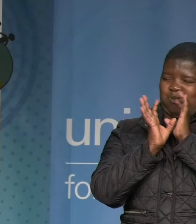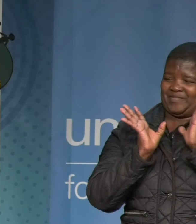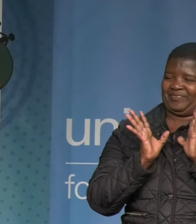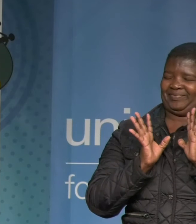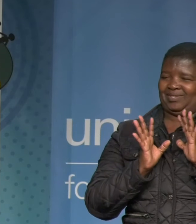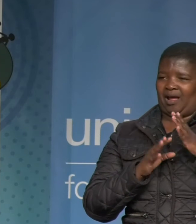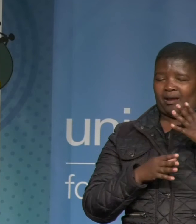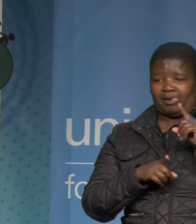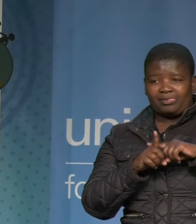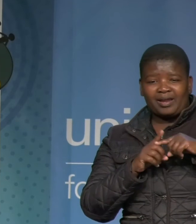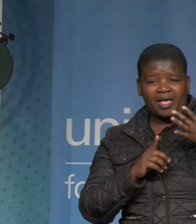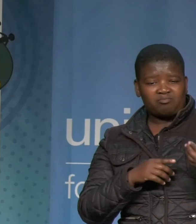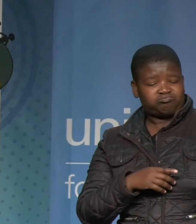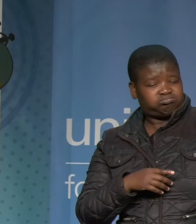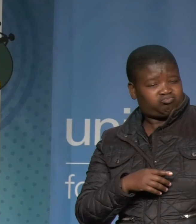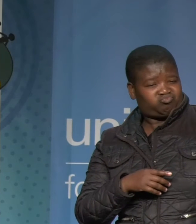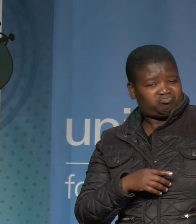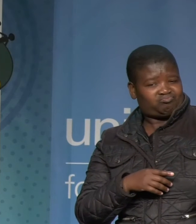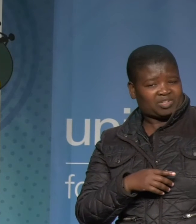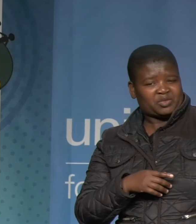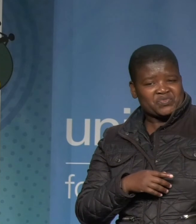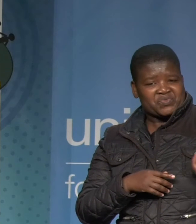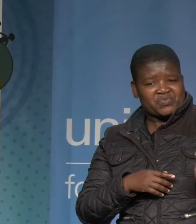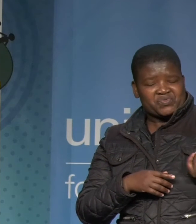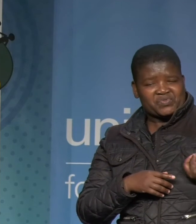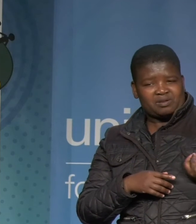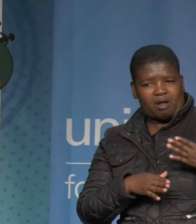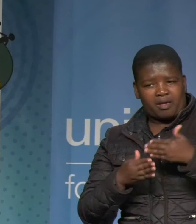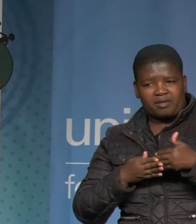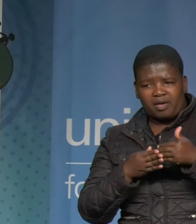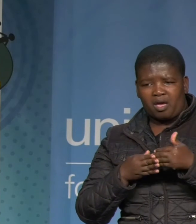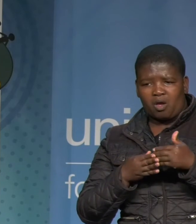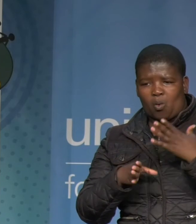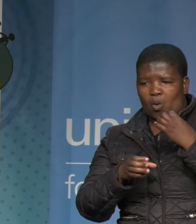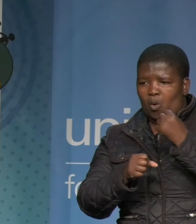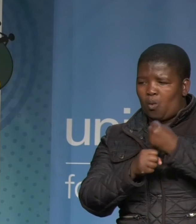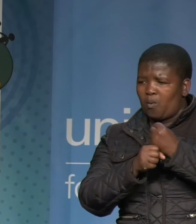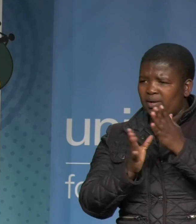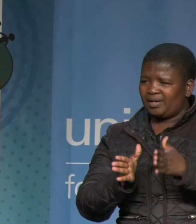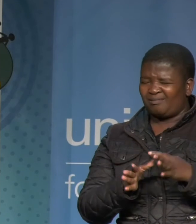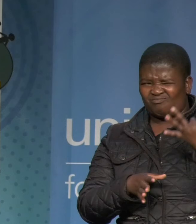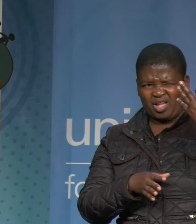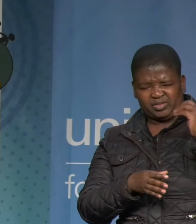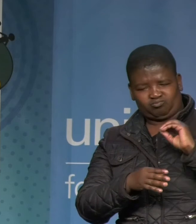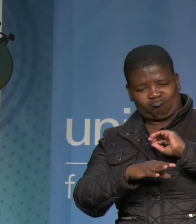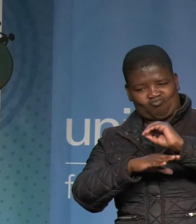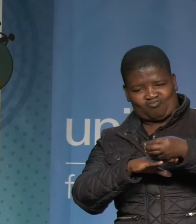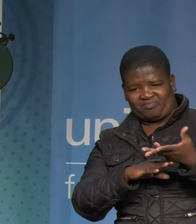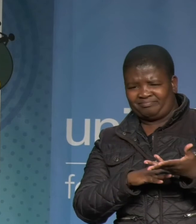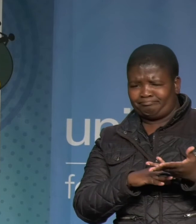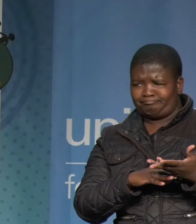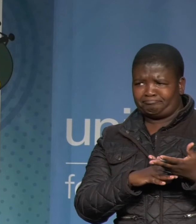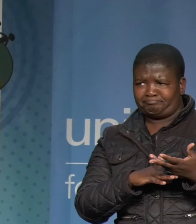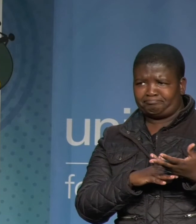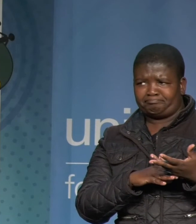I have been a child and youth care worker for over 30 years. And I have been proud to be a child and youth care worker for